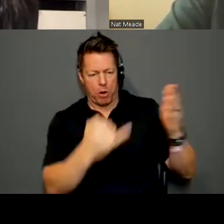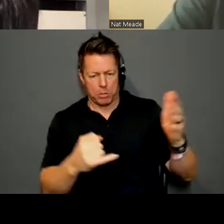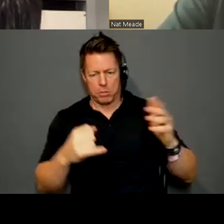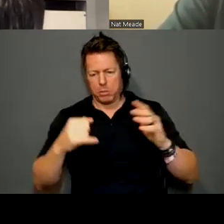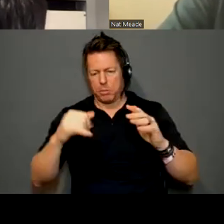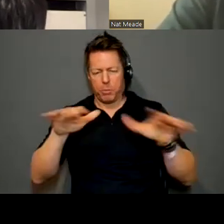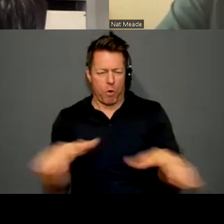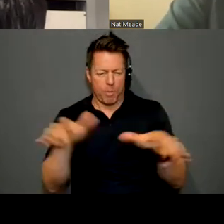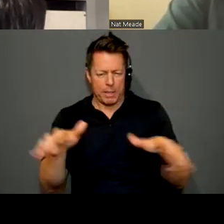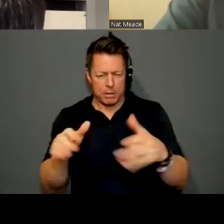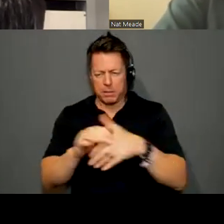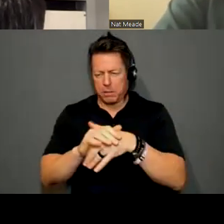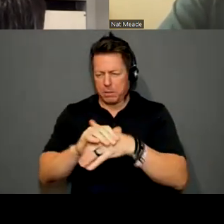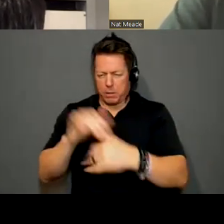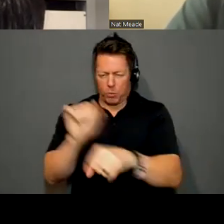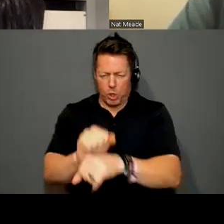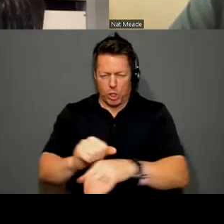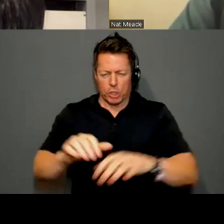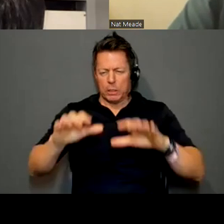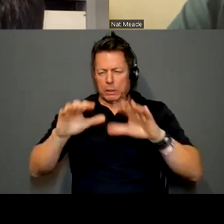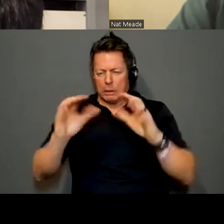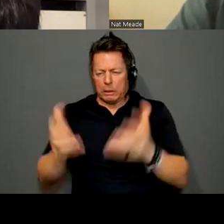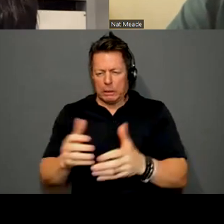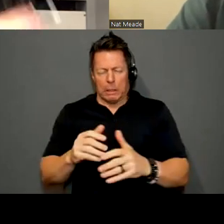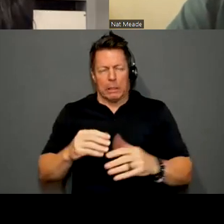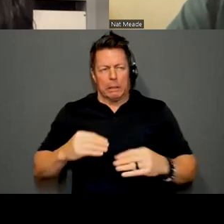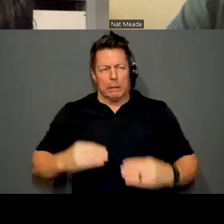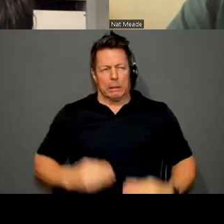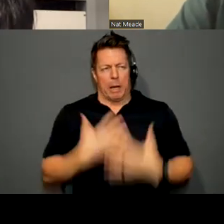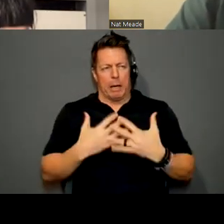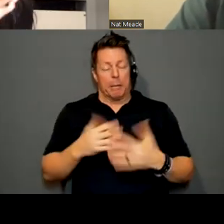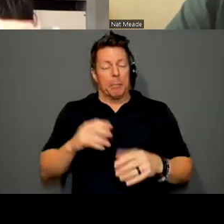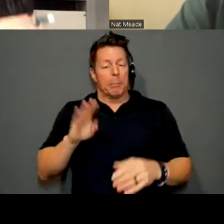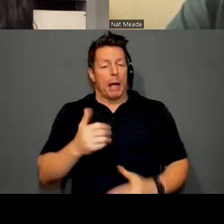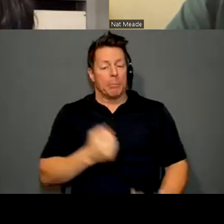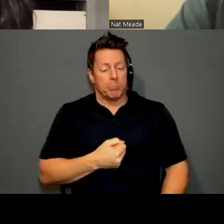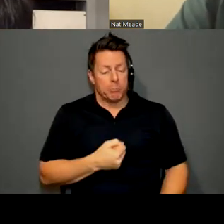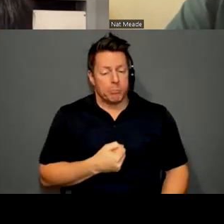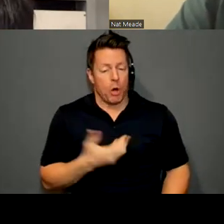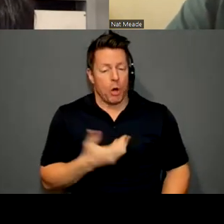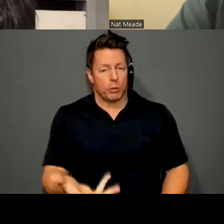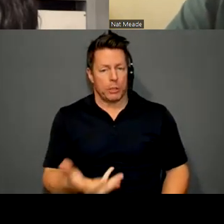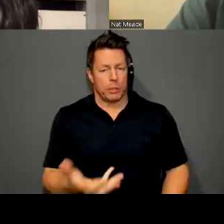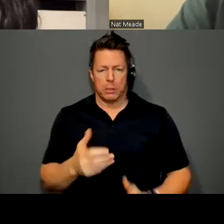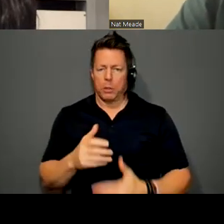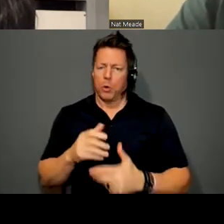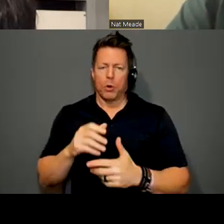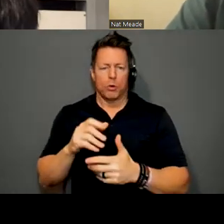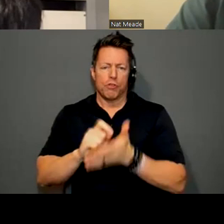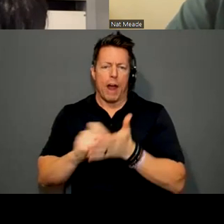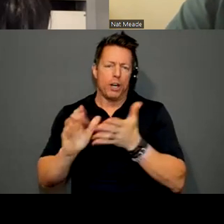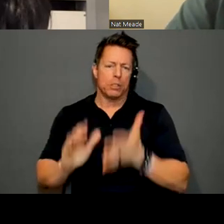that, I'm either inspired by poetry. Writers are really, really essential to my practice.